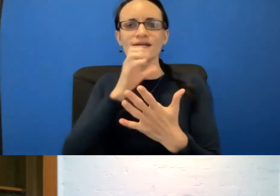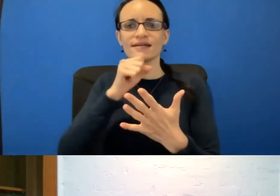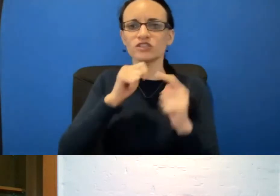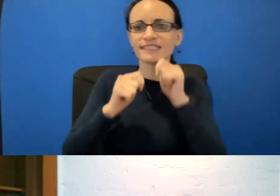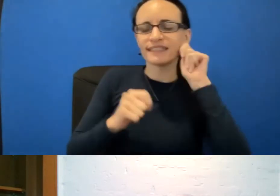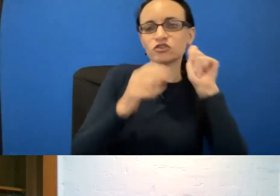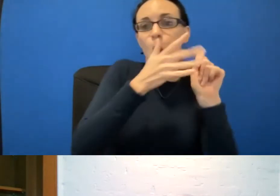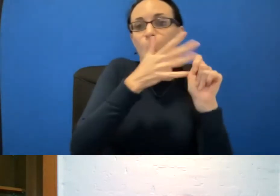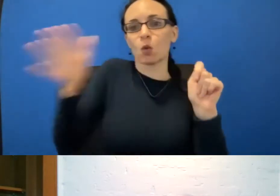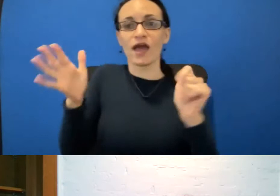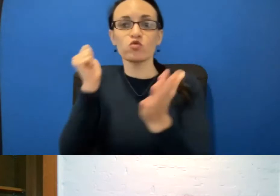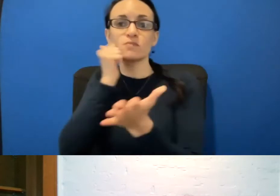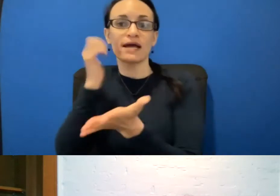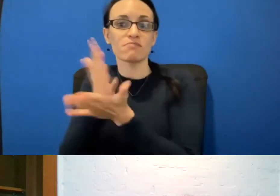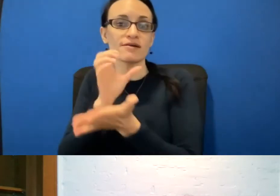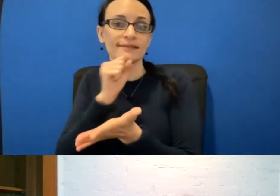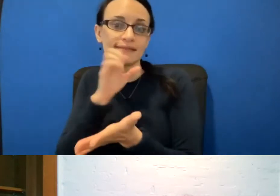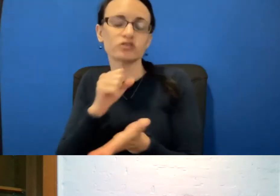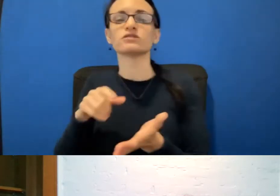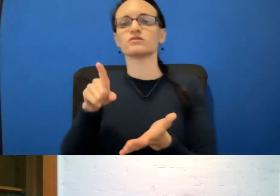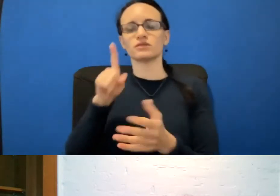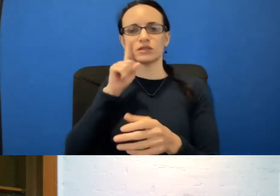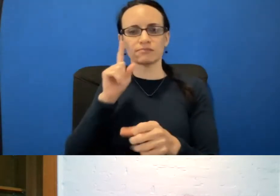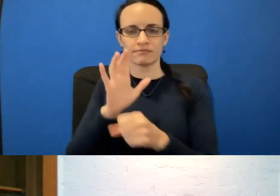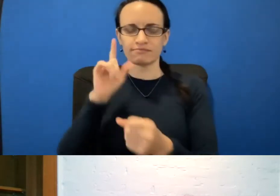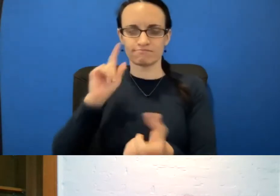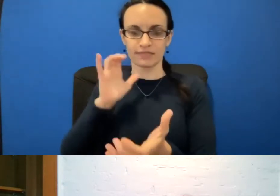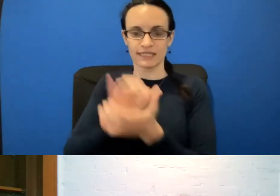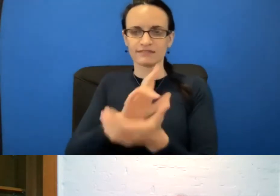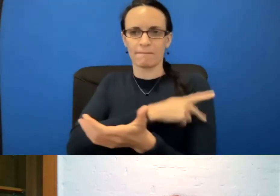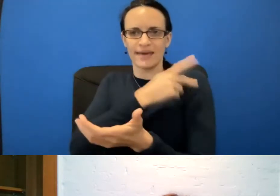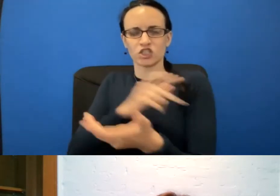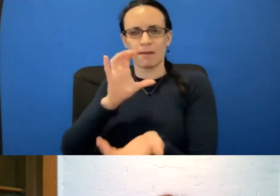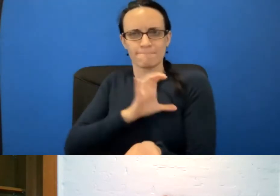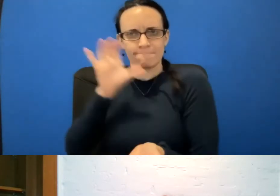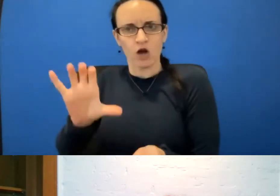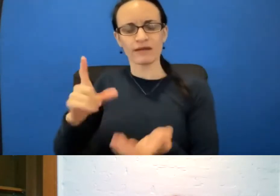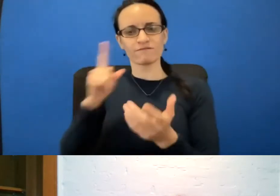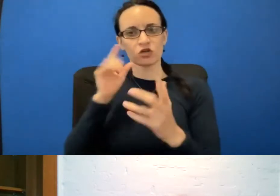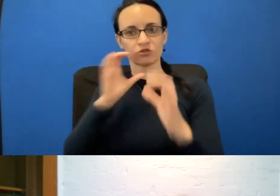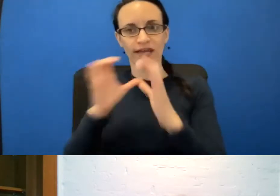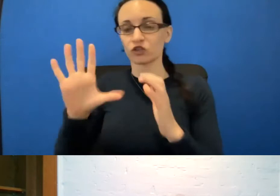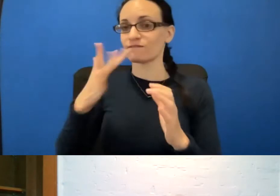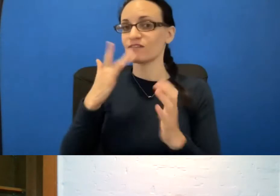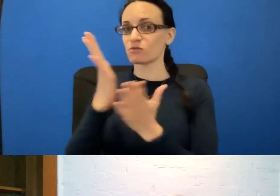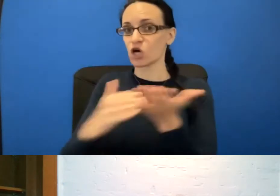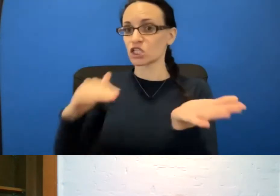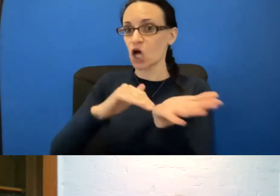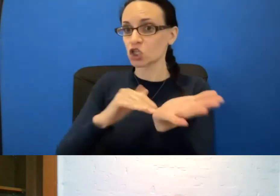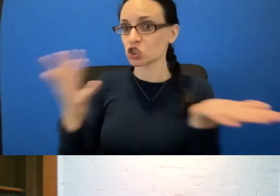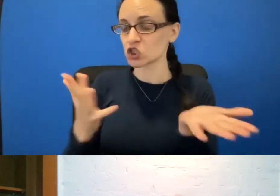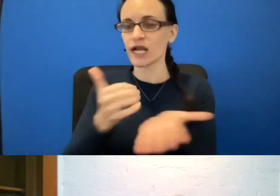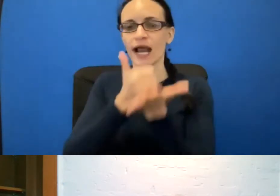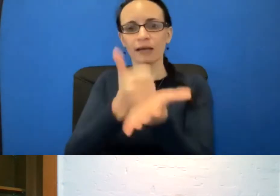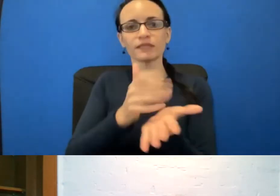through menopause. She also believes strongly in patient empowerment through communication. Dr. Nathan's favorite part of being a doctor is helping